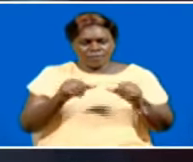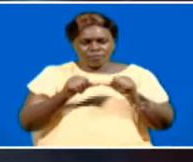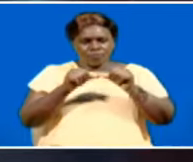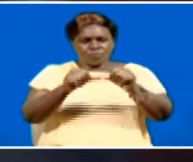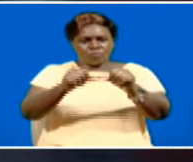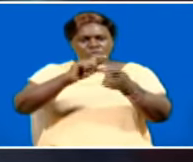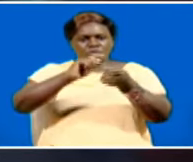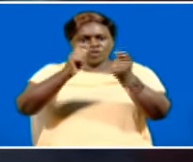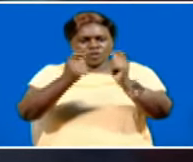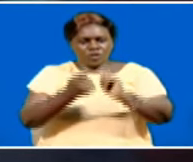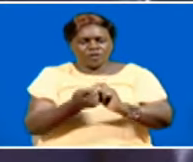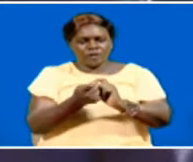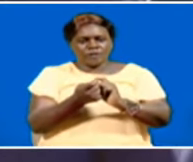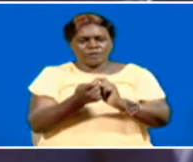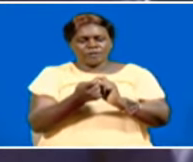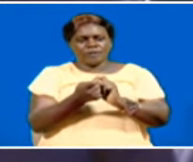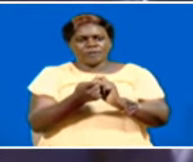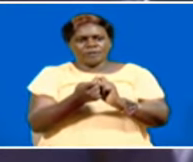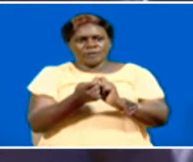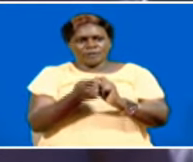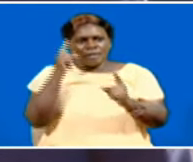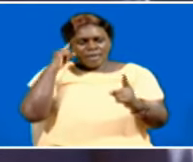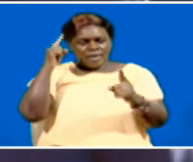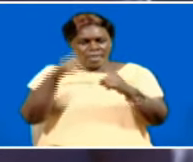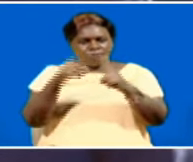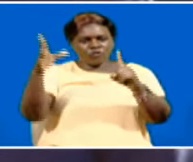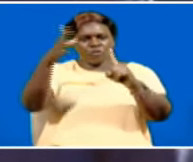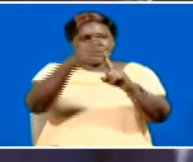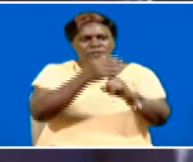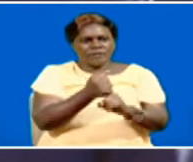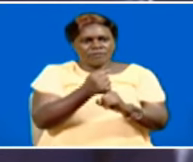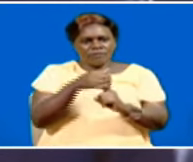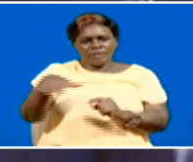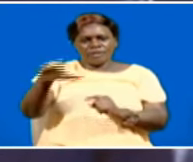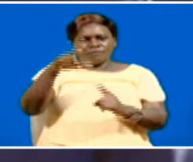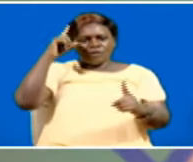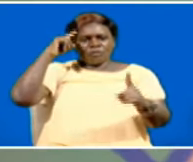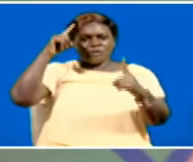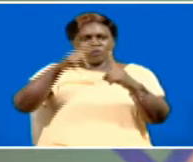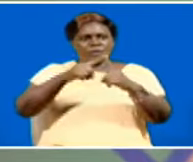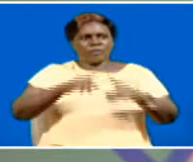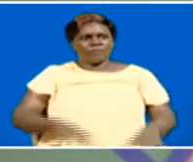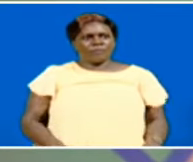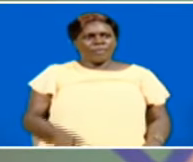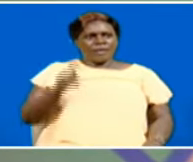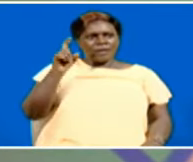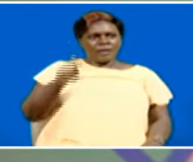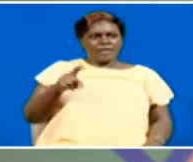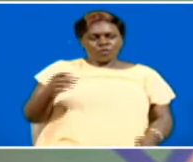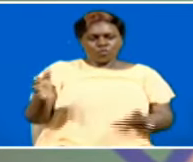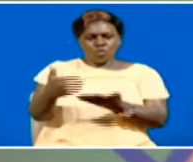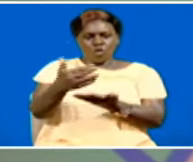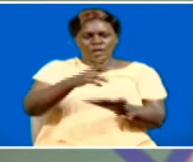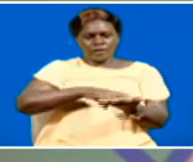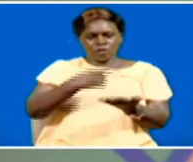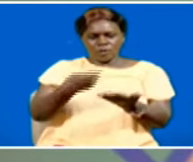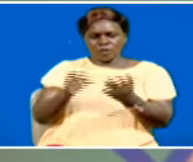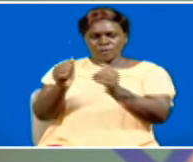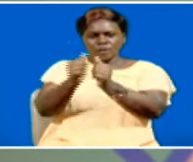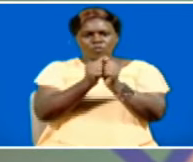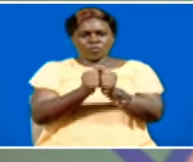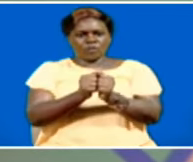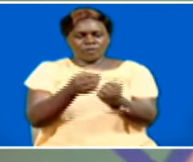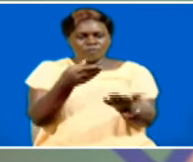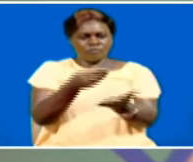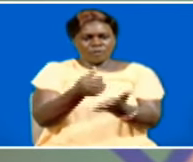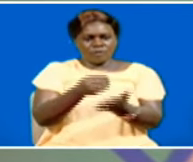transformative change that is geared towards the attainment of environmental objectives. We need to pull resources together to